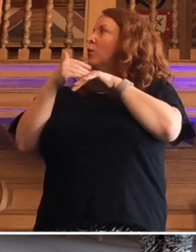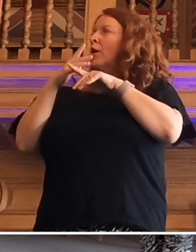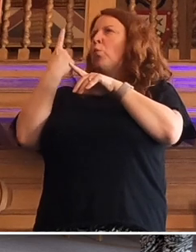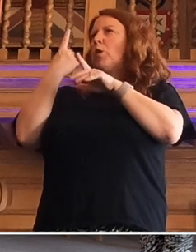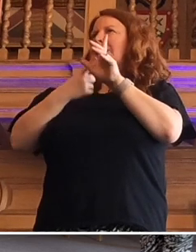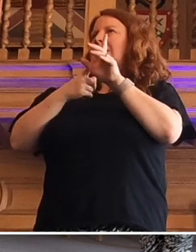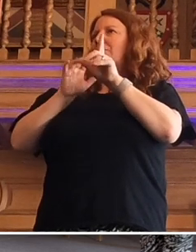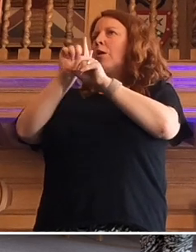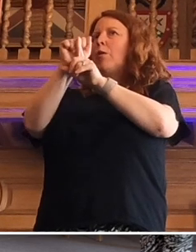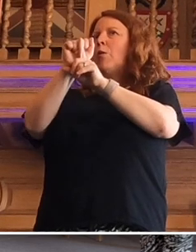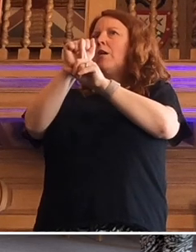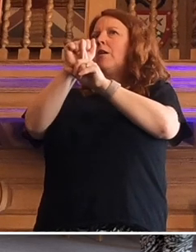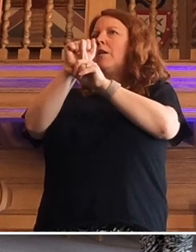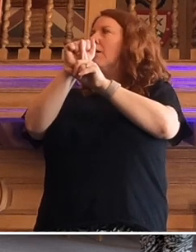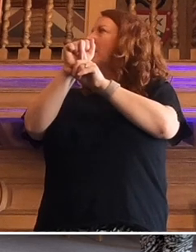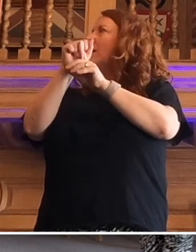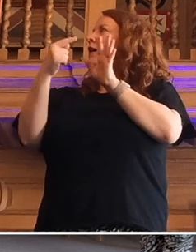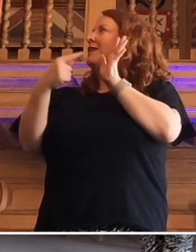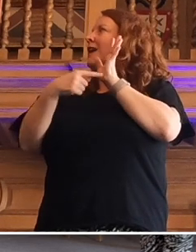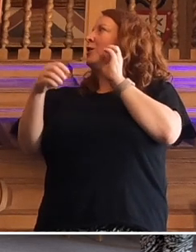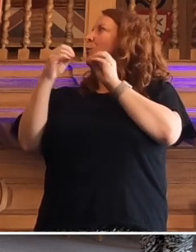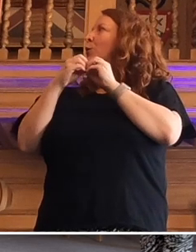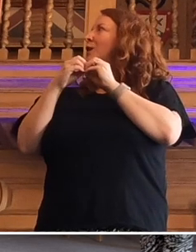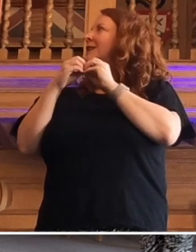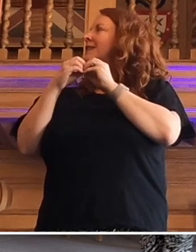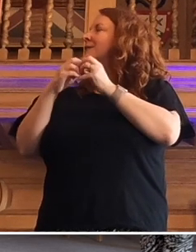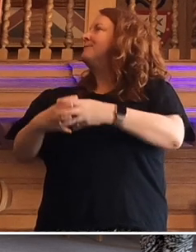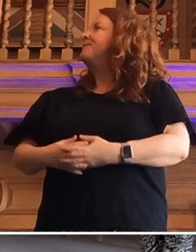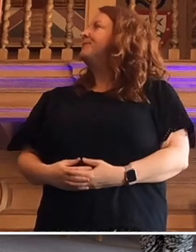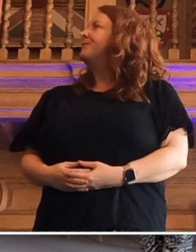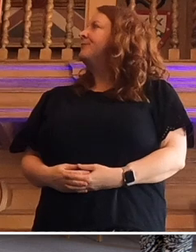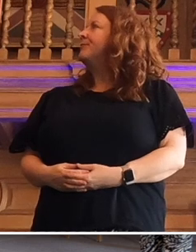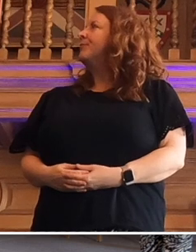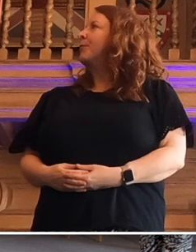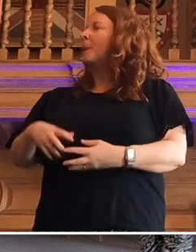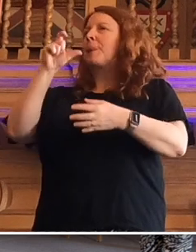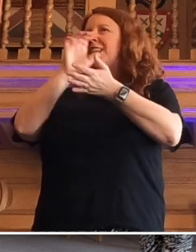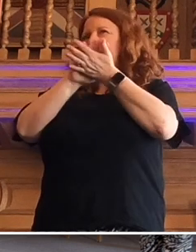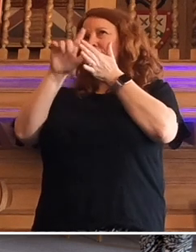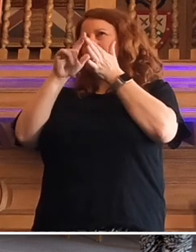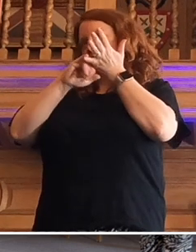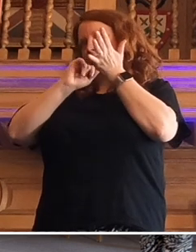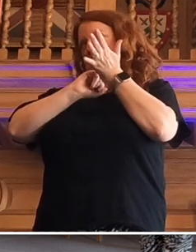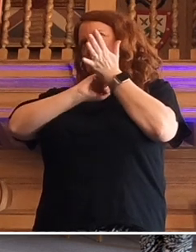meeting. My colleague, Tammy Boyce, has been very much involved in Cheshire and Merseyside.